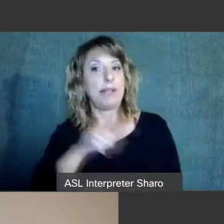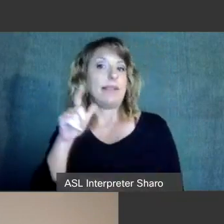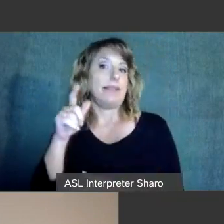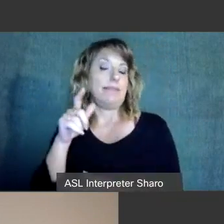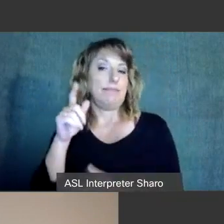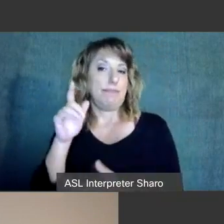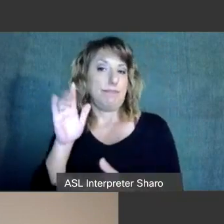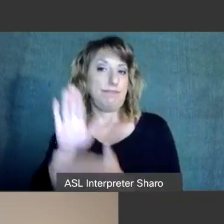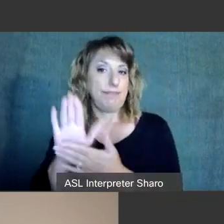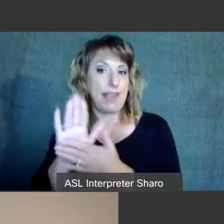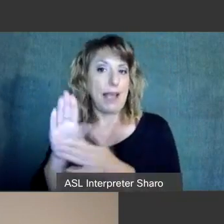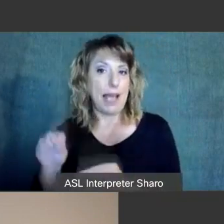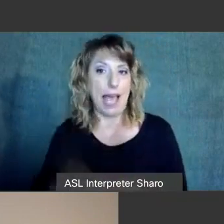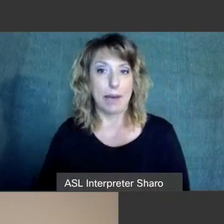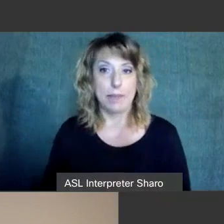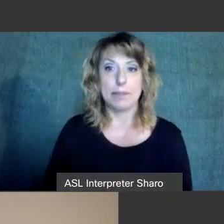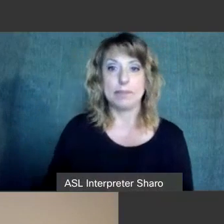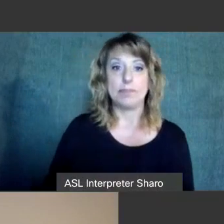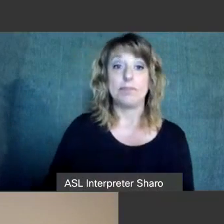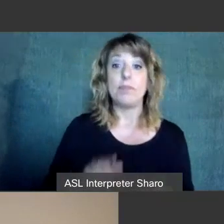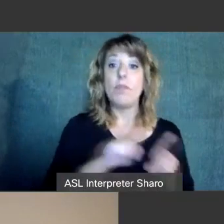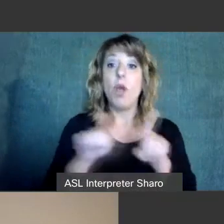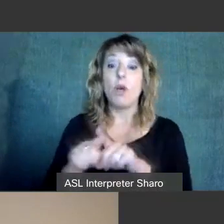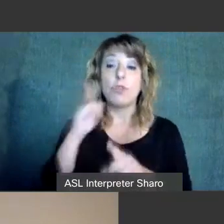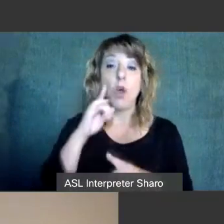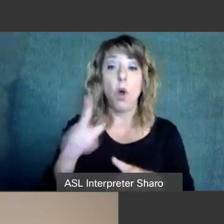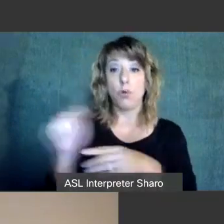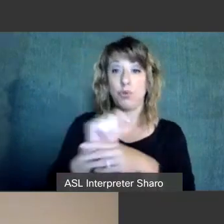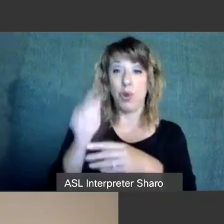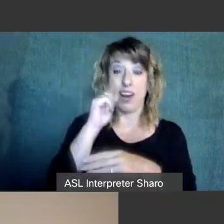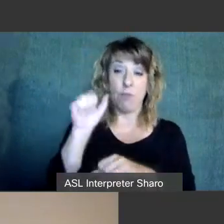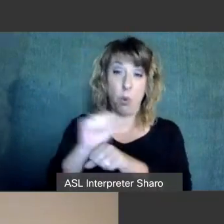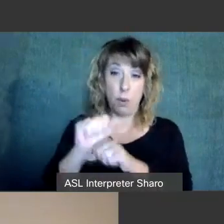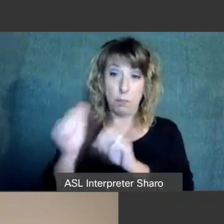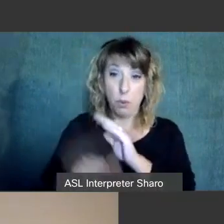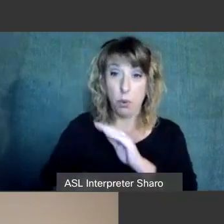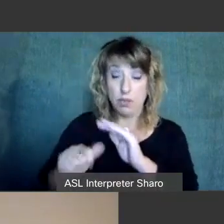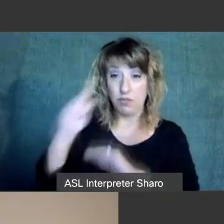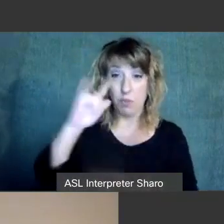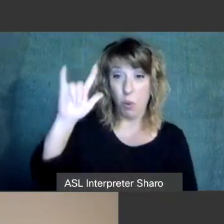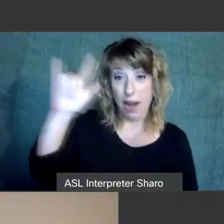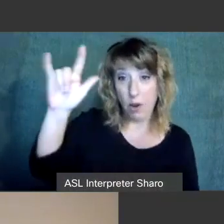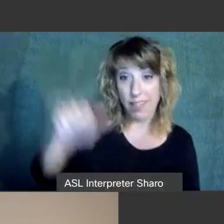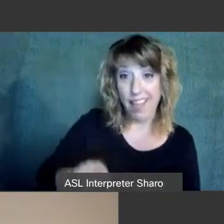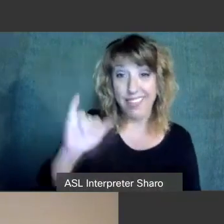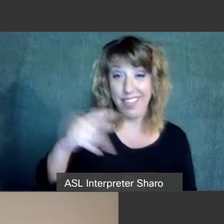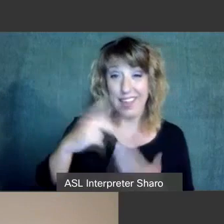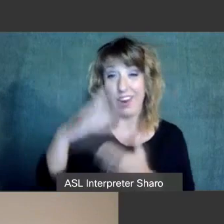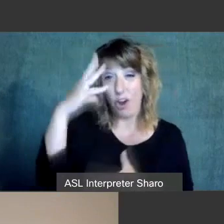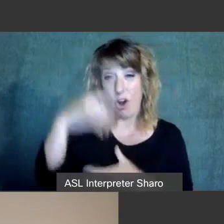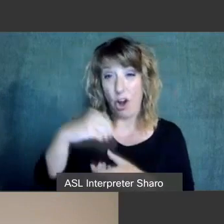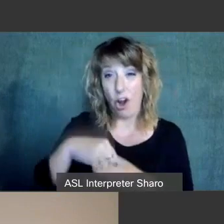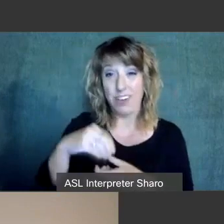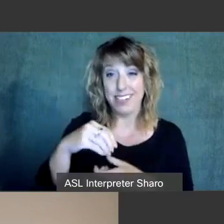training for employees of airlines. That program was called Autism Takes